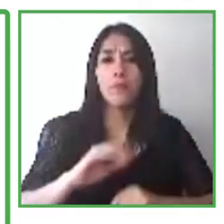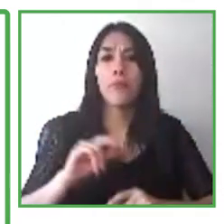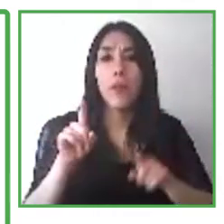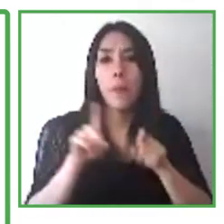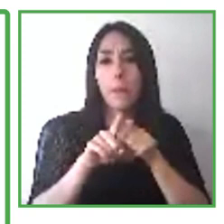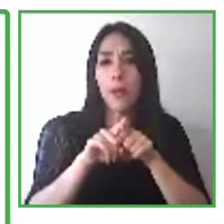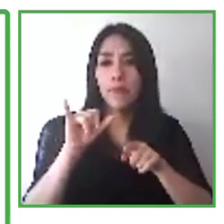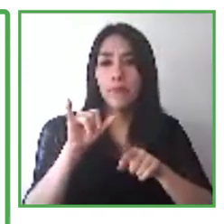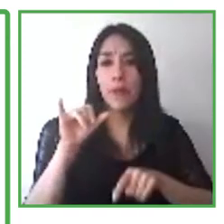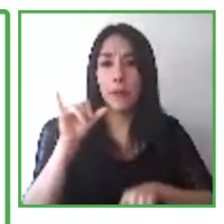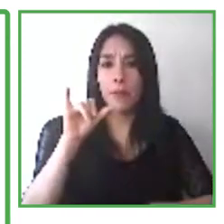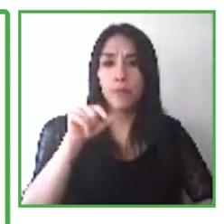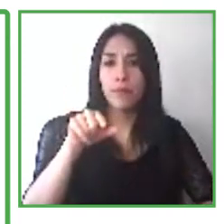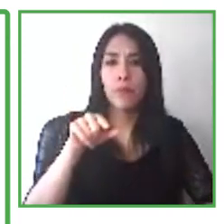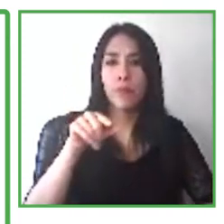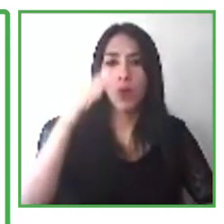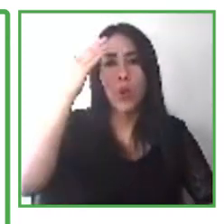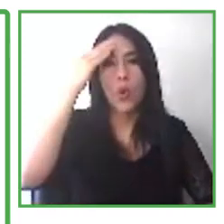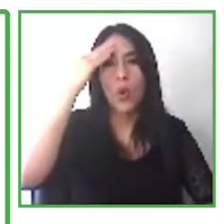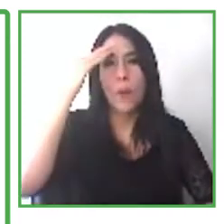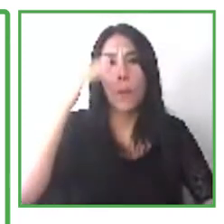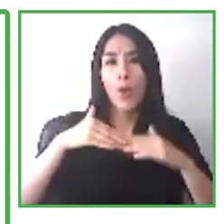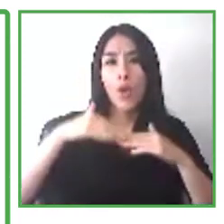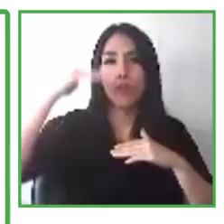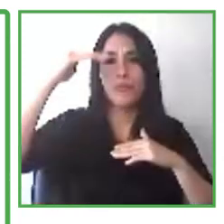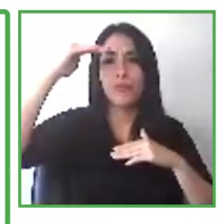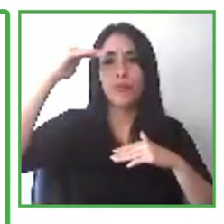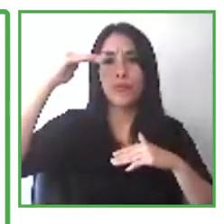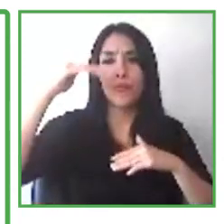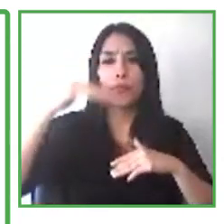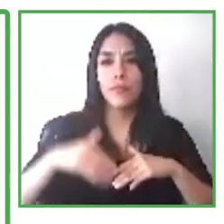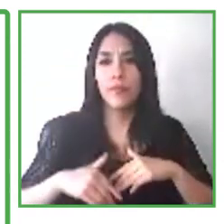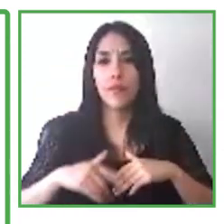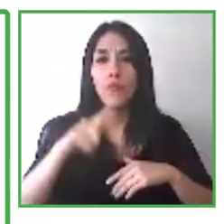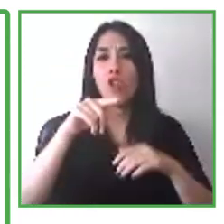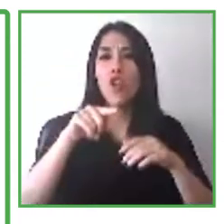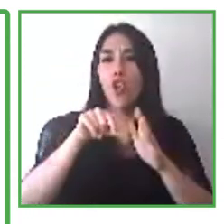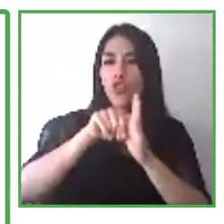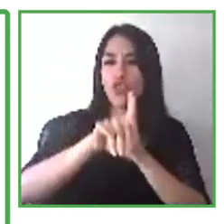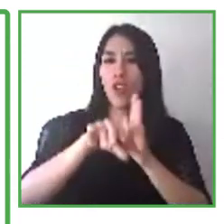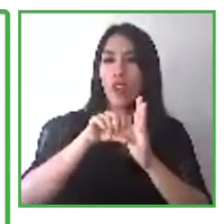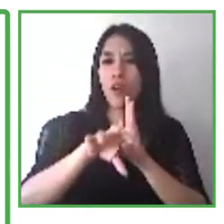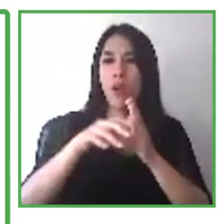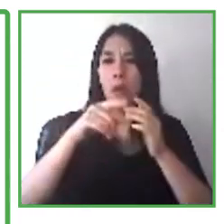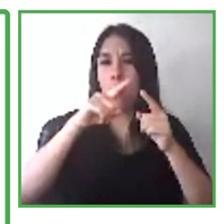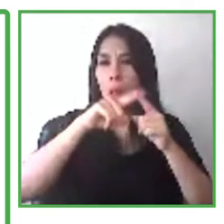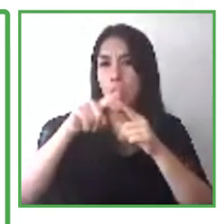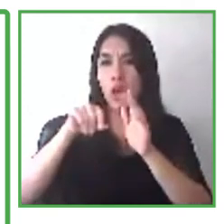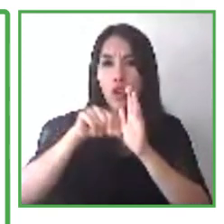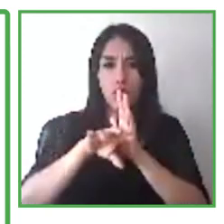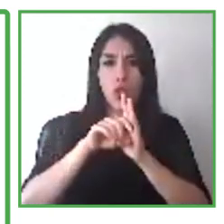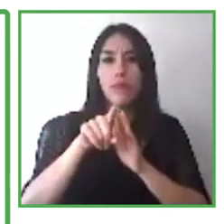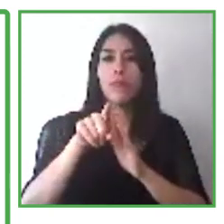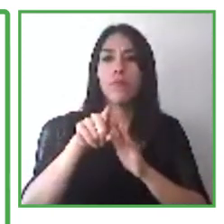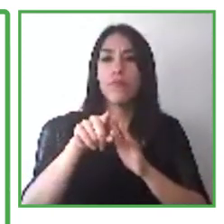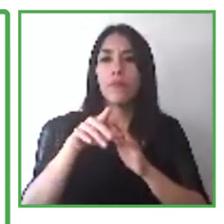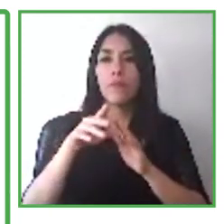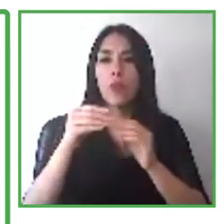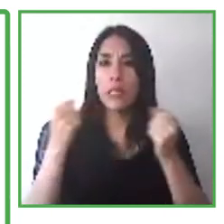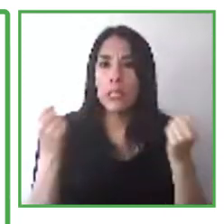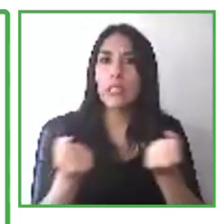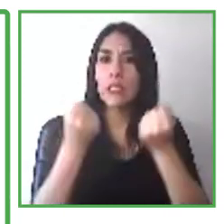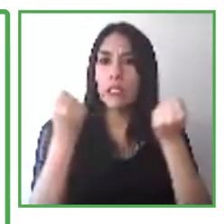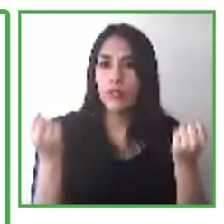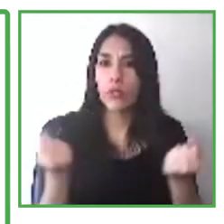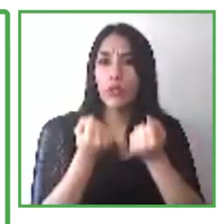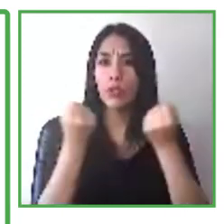with disabilities in managing social media profiles as event platforms. And to